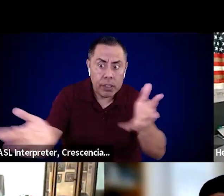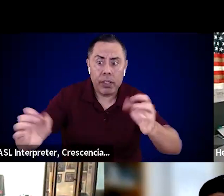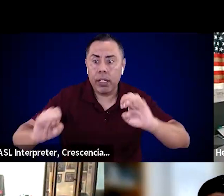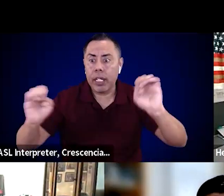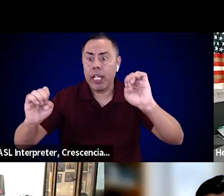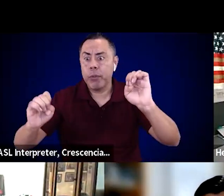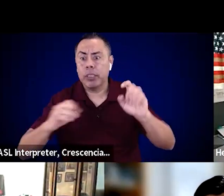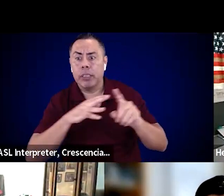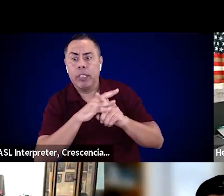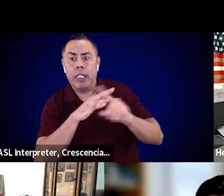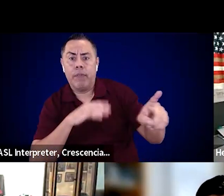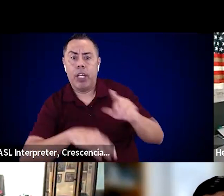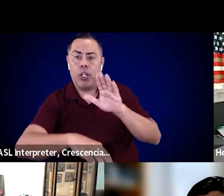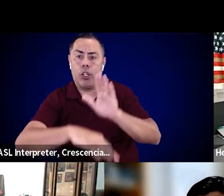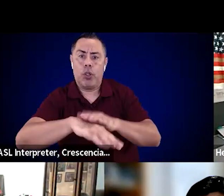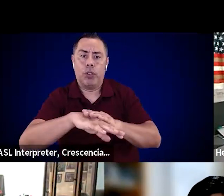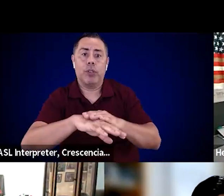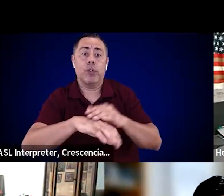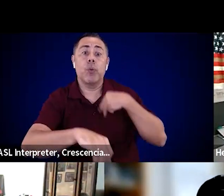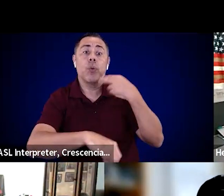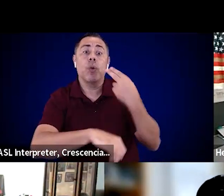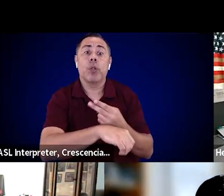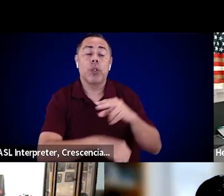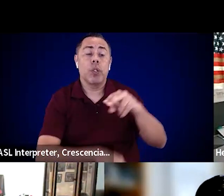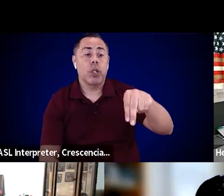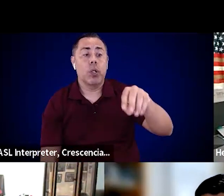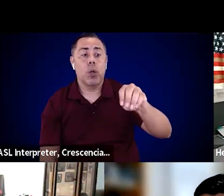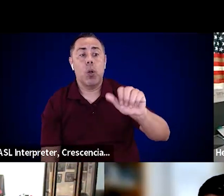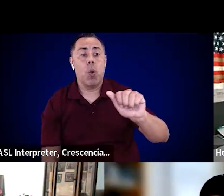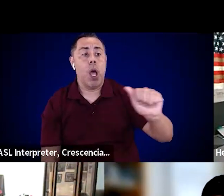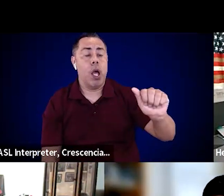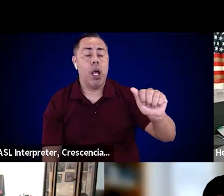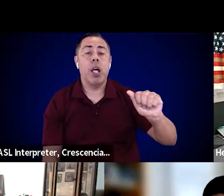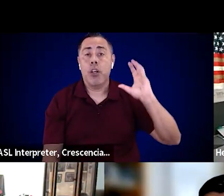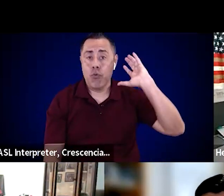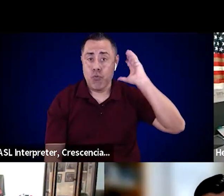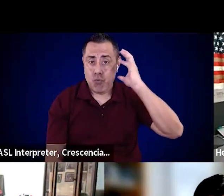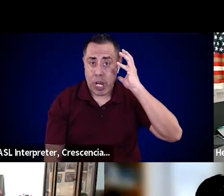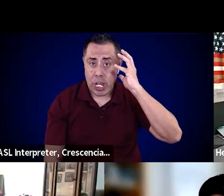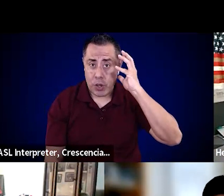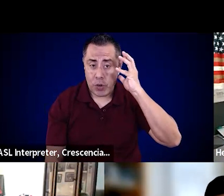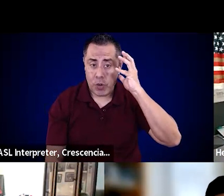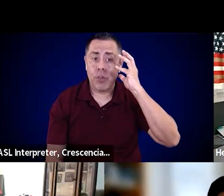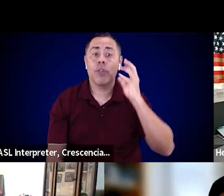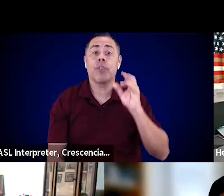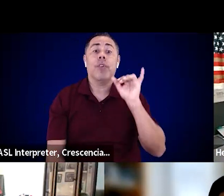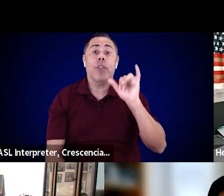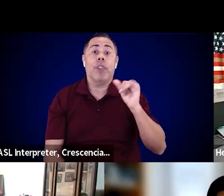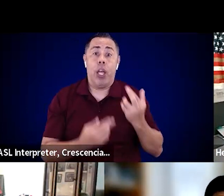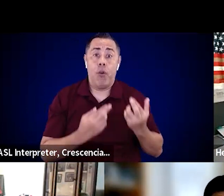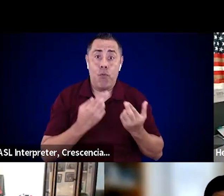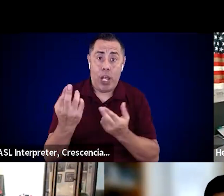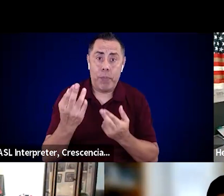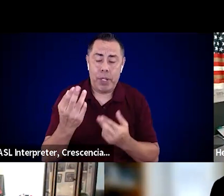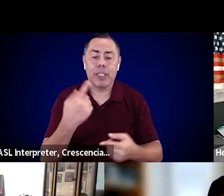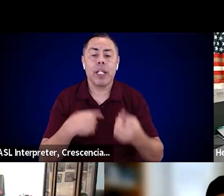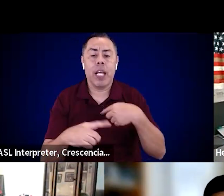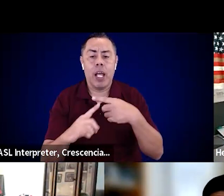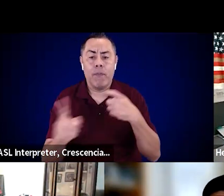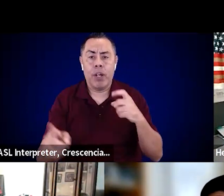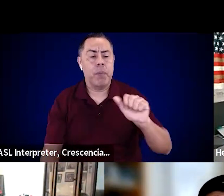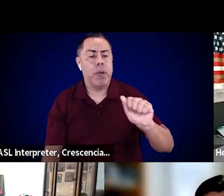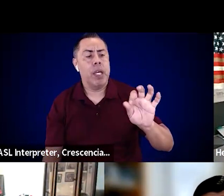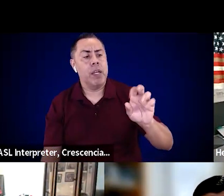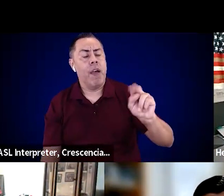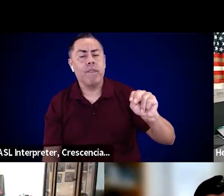to deploy on NOAA radios for emergency evacuation notification. That's a recommendation that really came out of our AFN group.